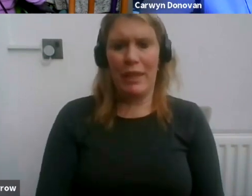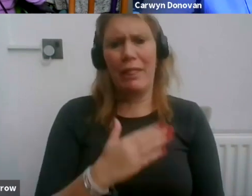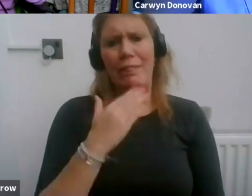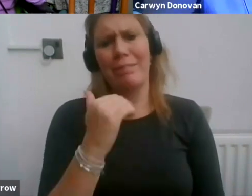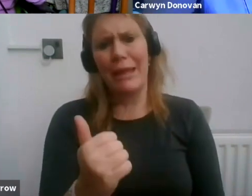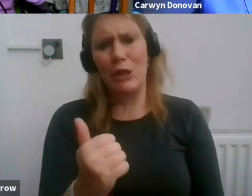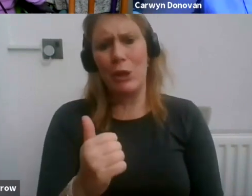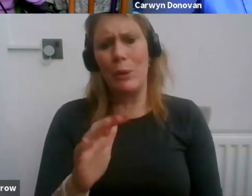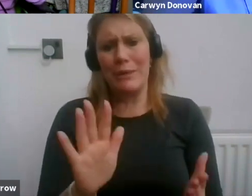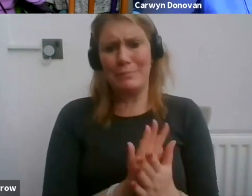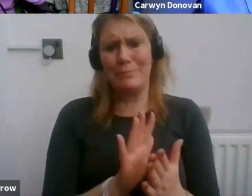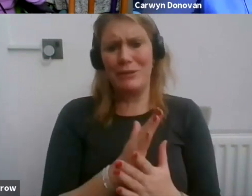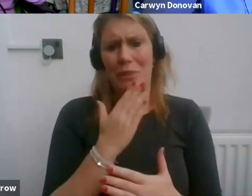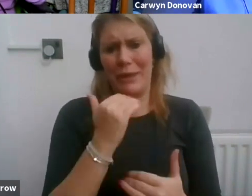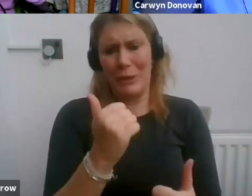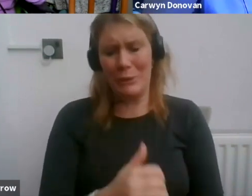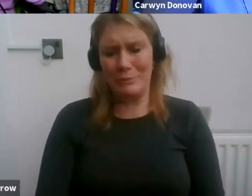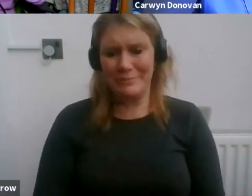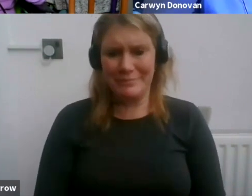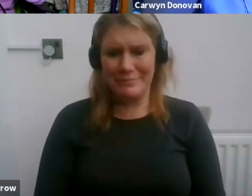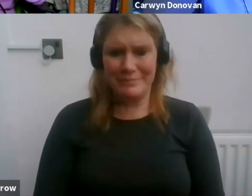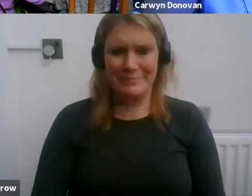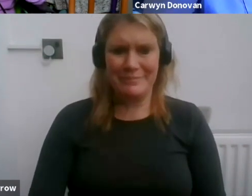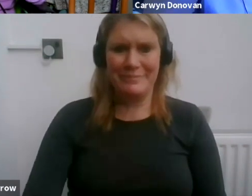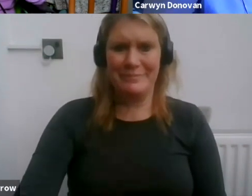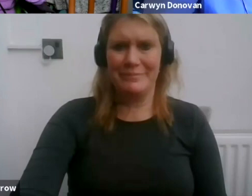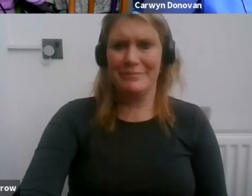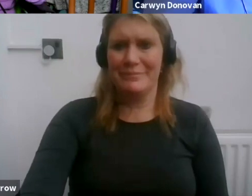it's been a privilege thank you